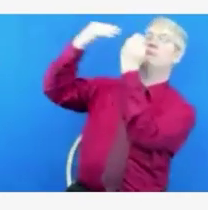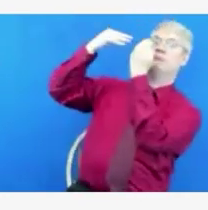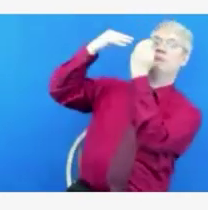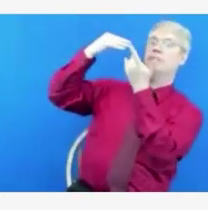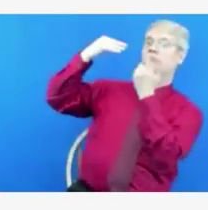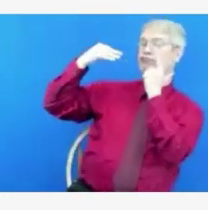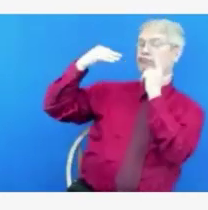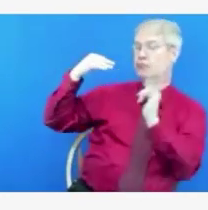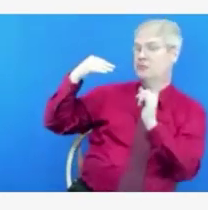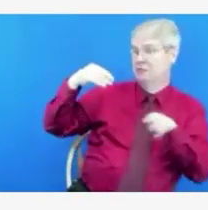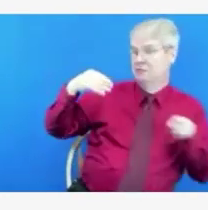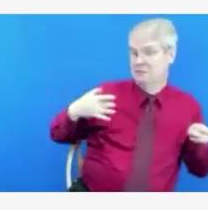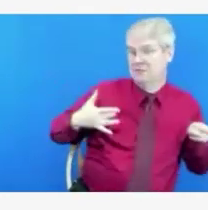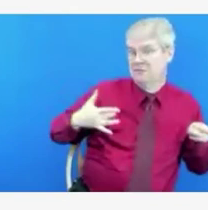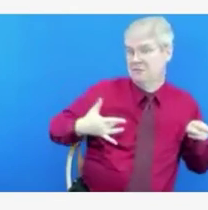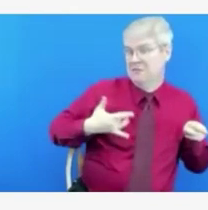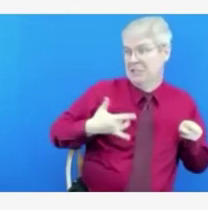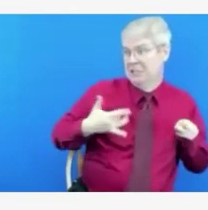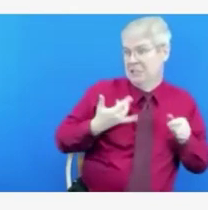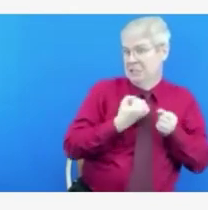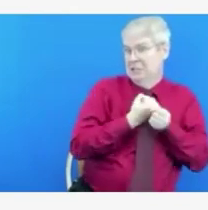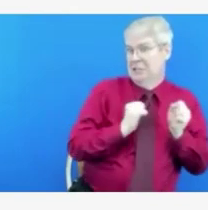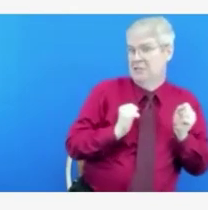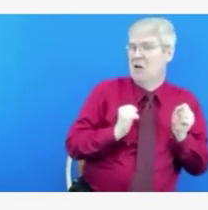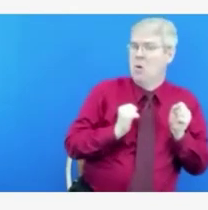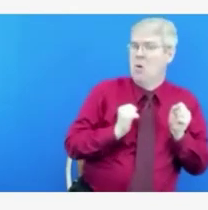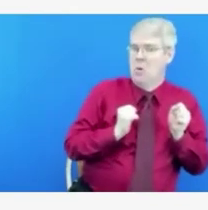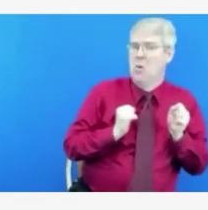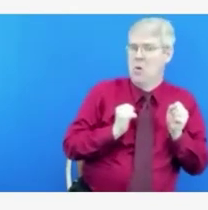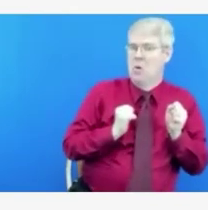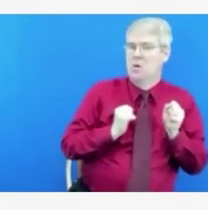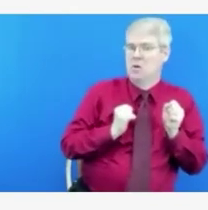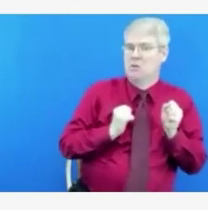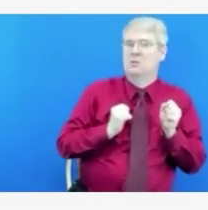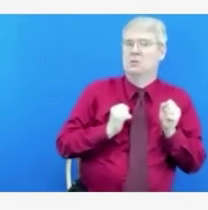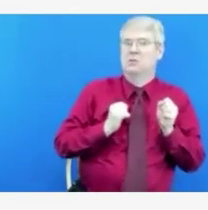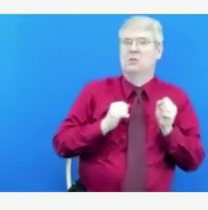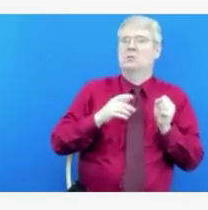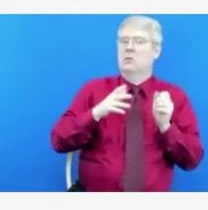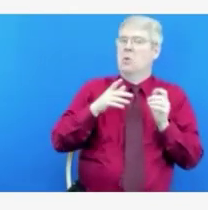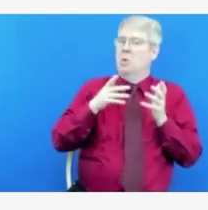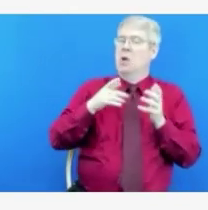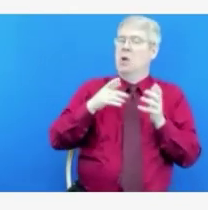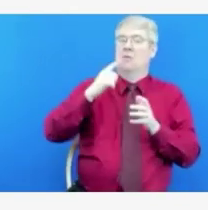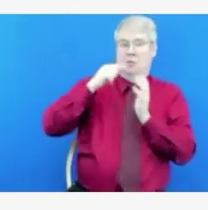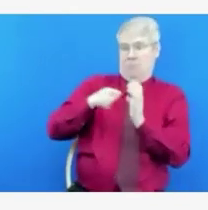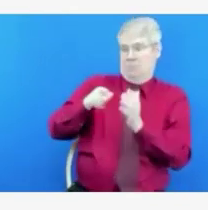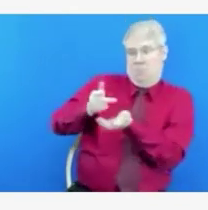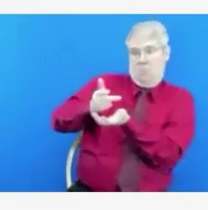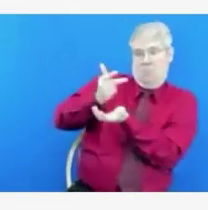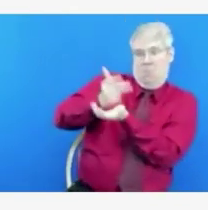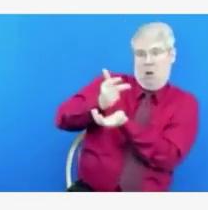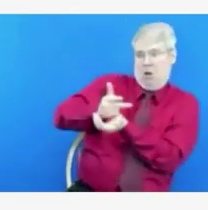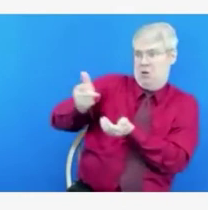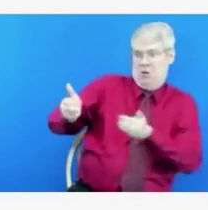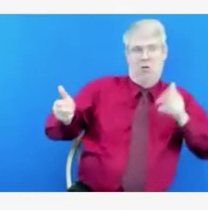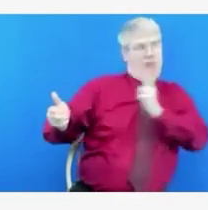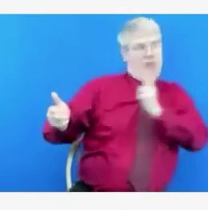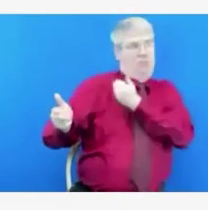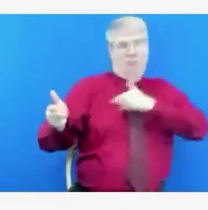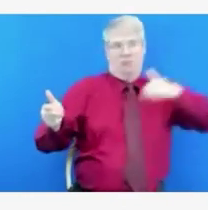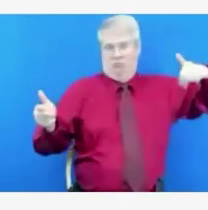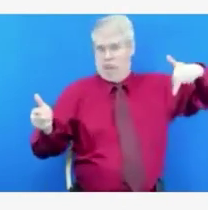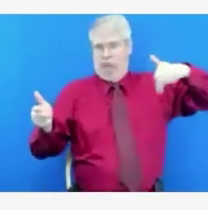story of colleagues being harassed by people in the parking lot. I've heard other stories about going to social events where